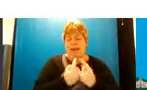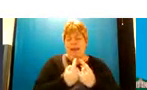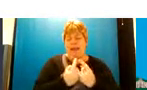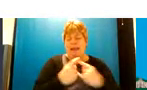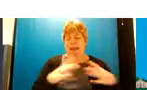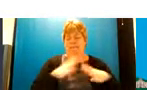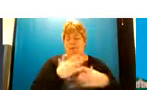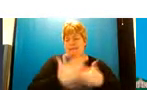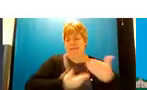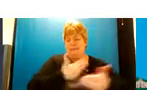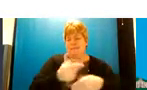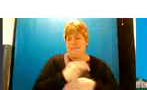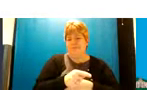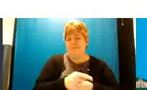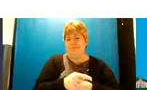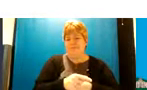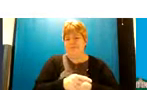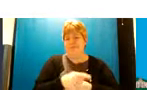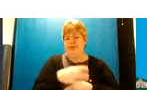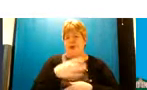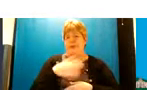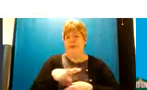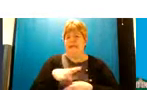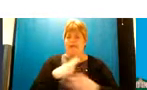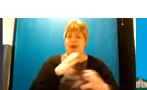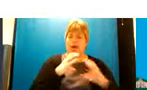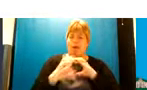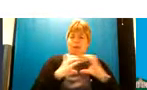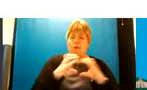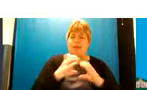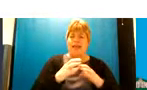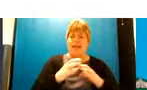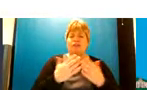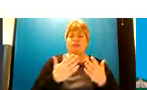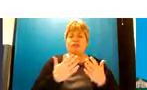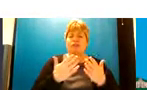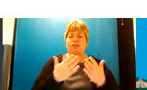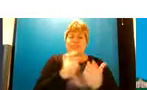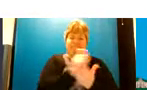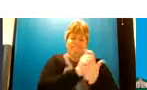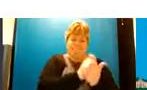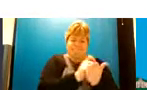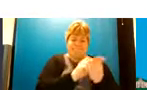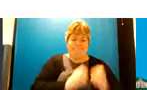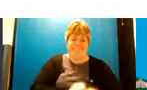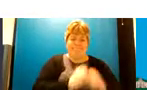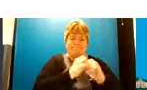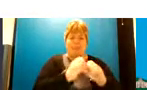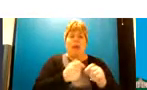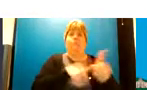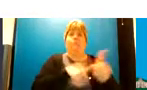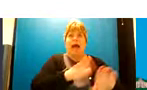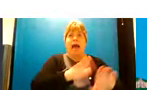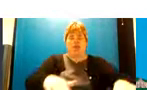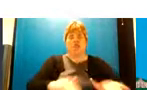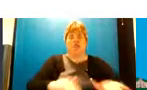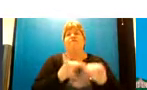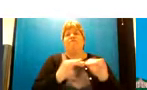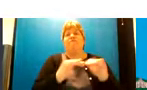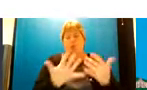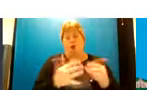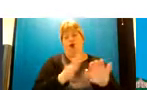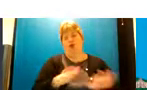described we need um we need communications that have been written and produced by young people for young people